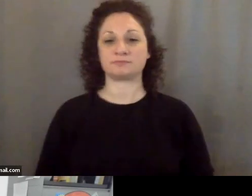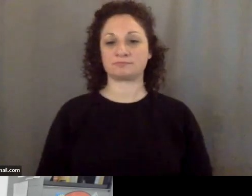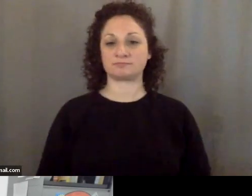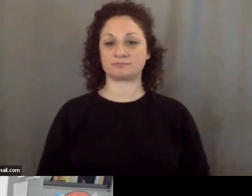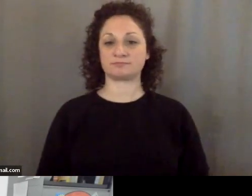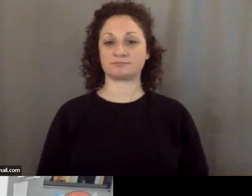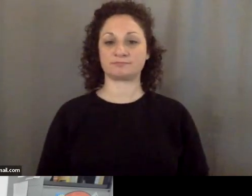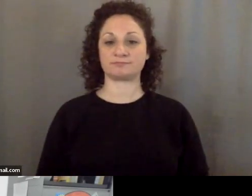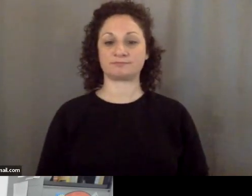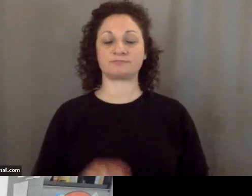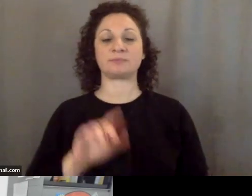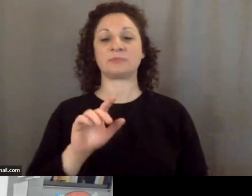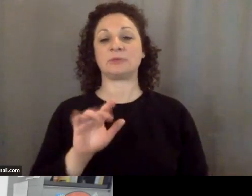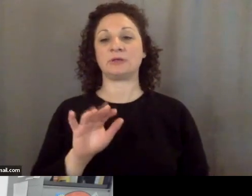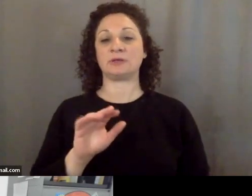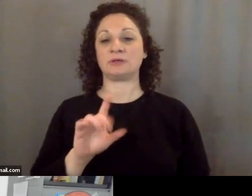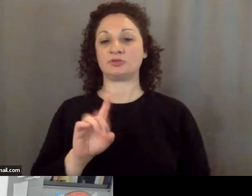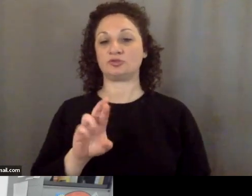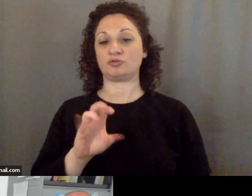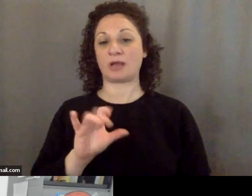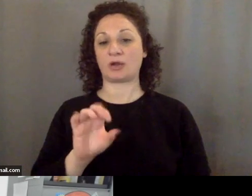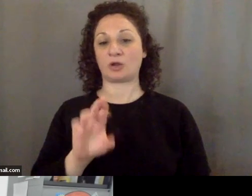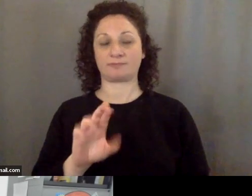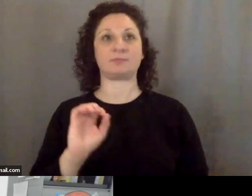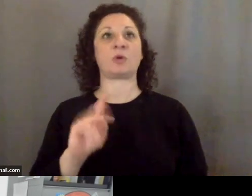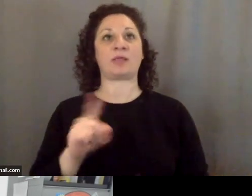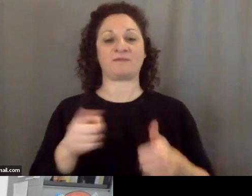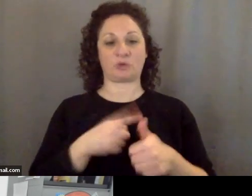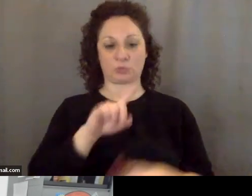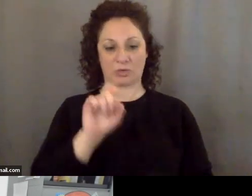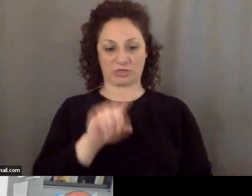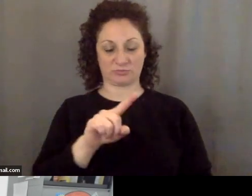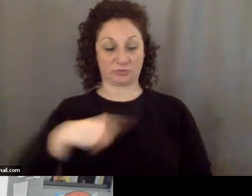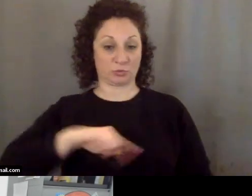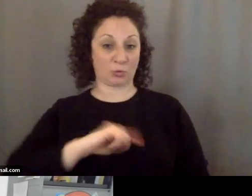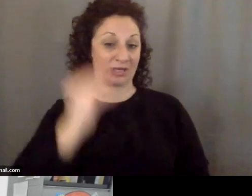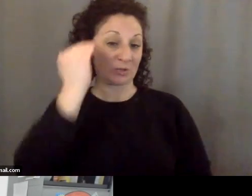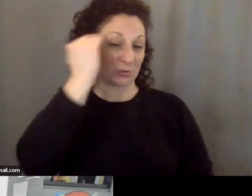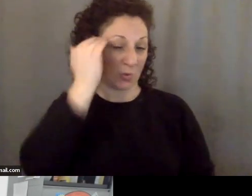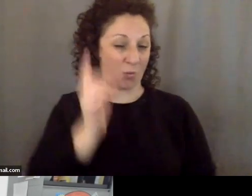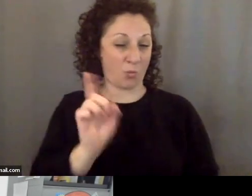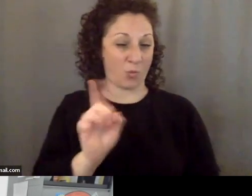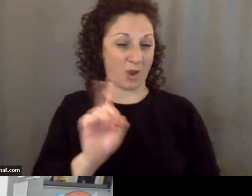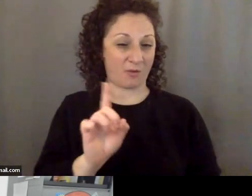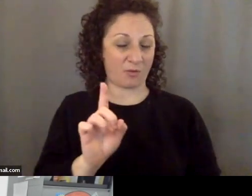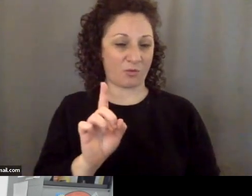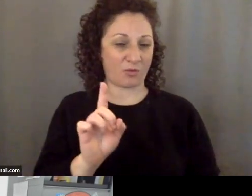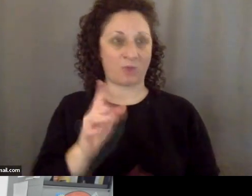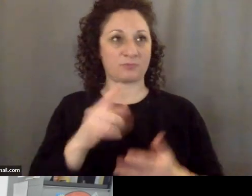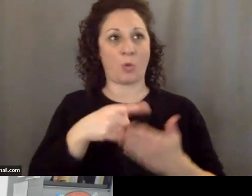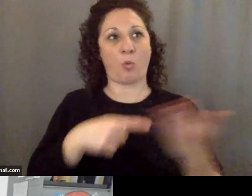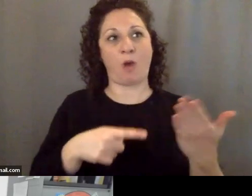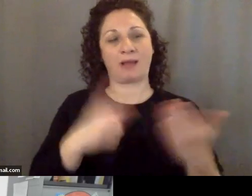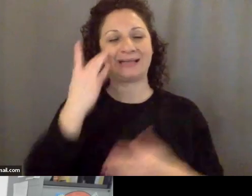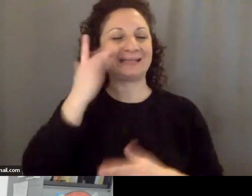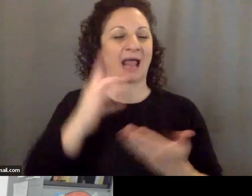okay the first question was do we know where the Chinese what intelligence may have been